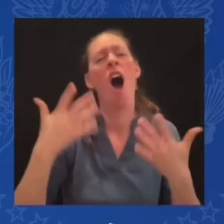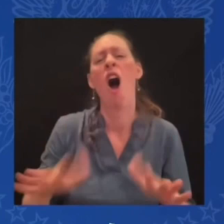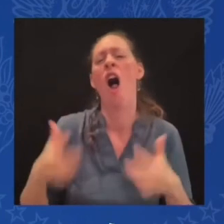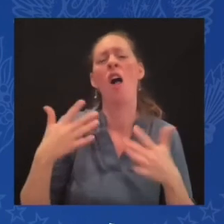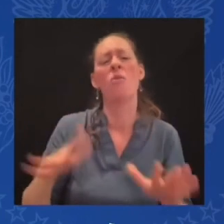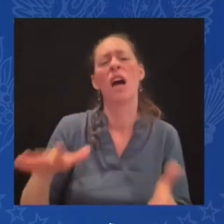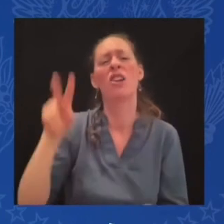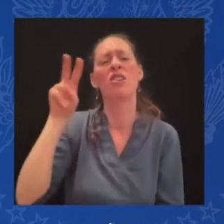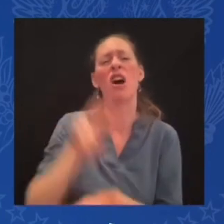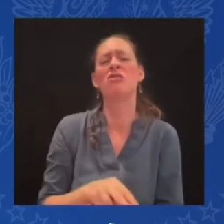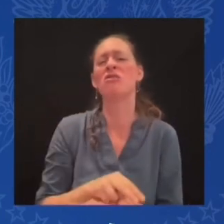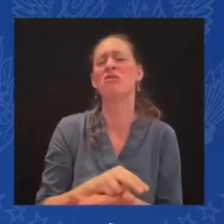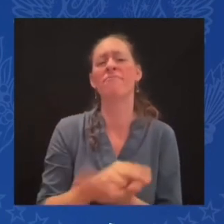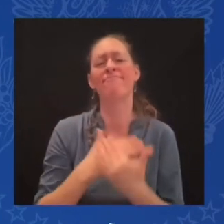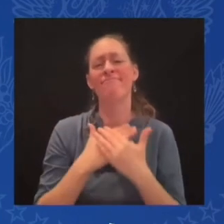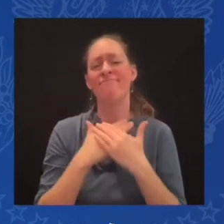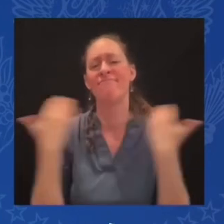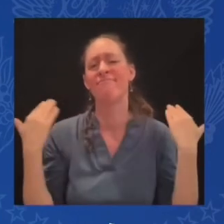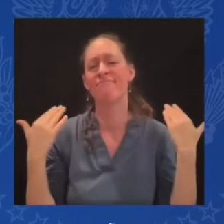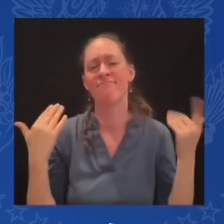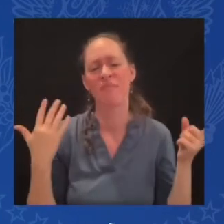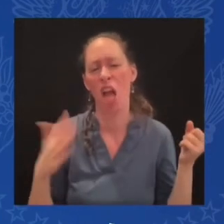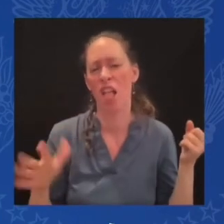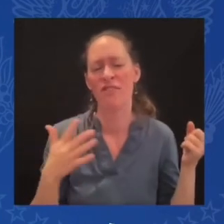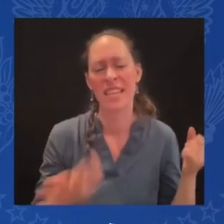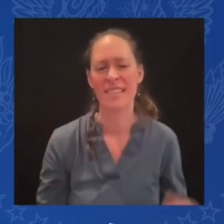even if, anyway, he's already lost that war.